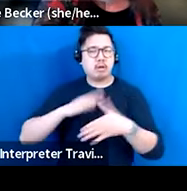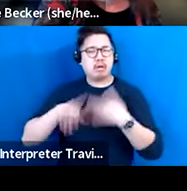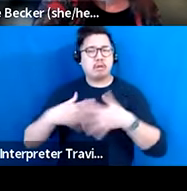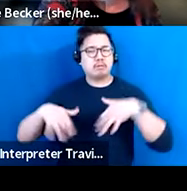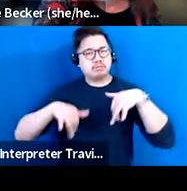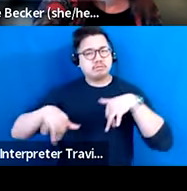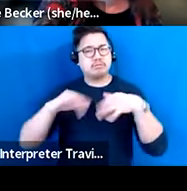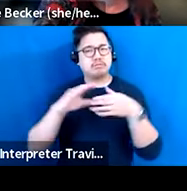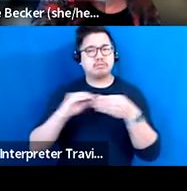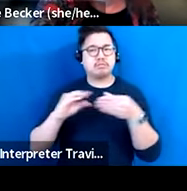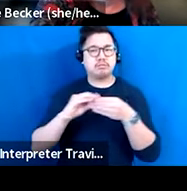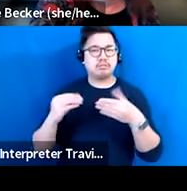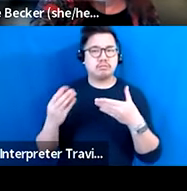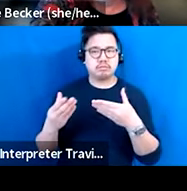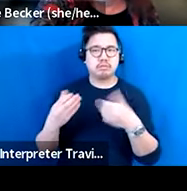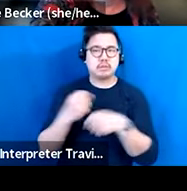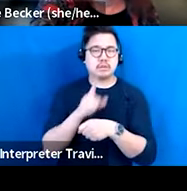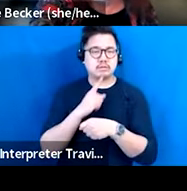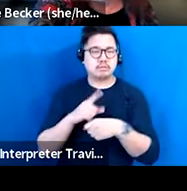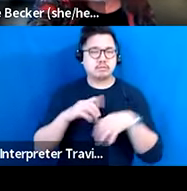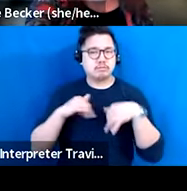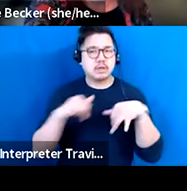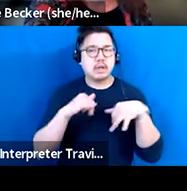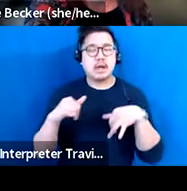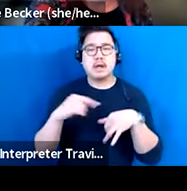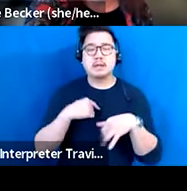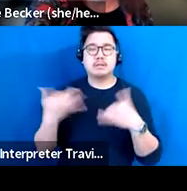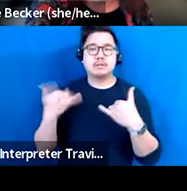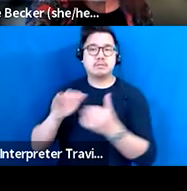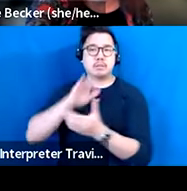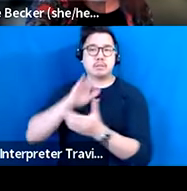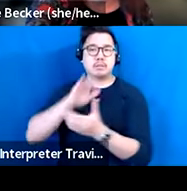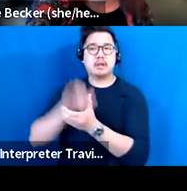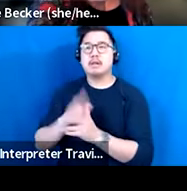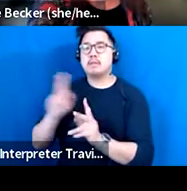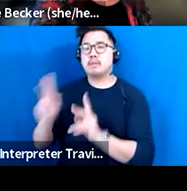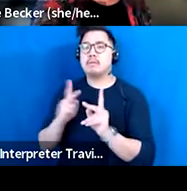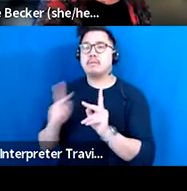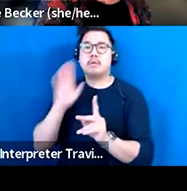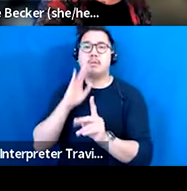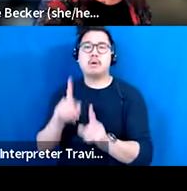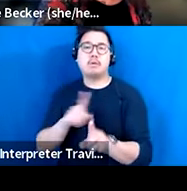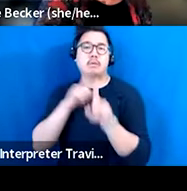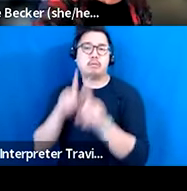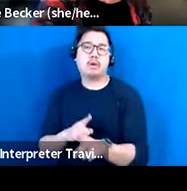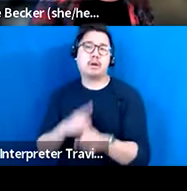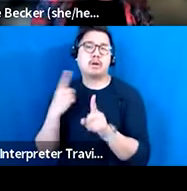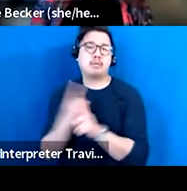faith that people will listen and do the right thing as they did at the peak of the pandemic.